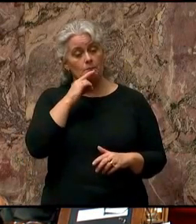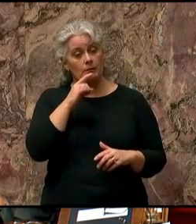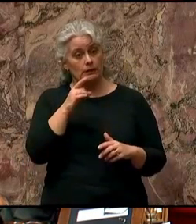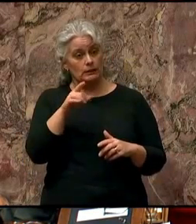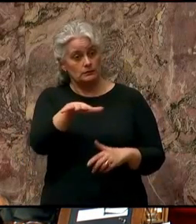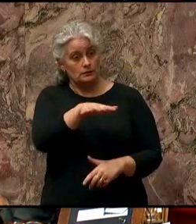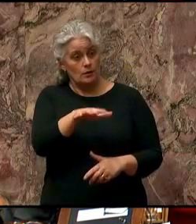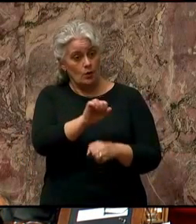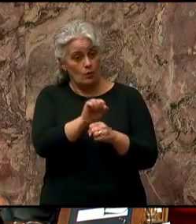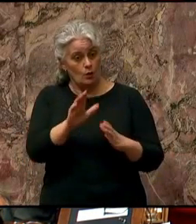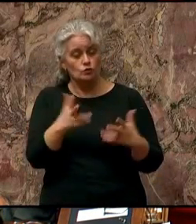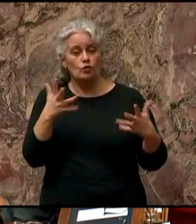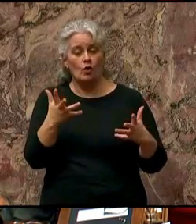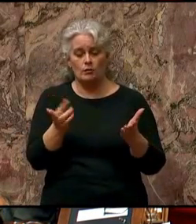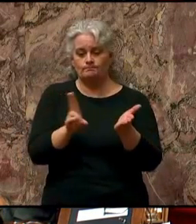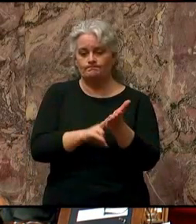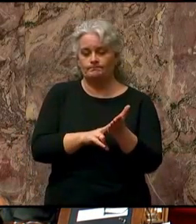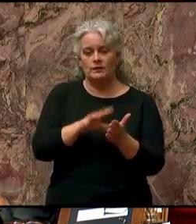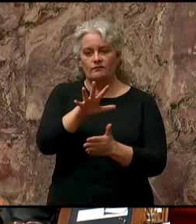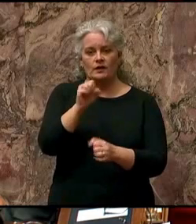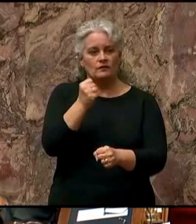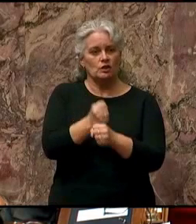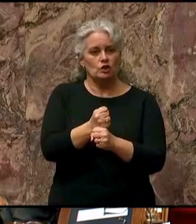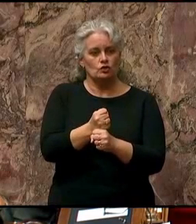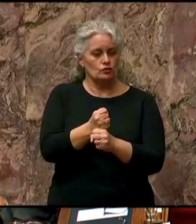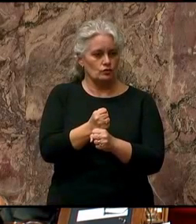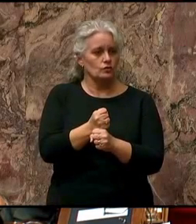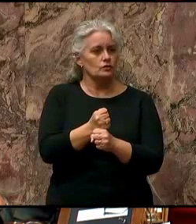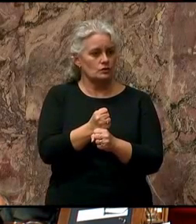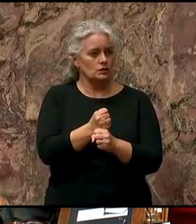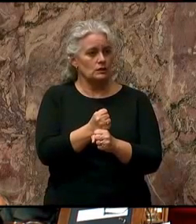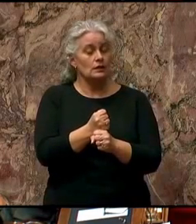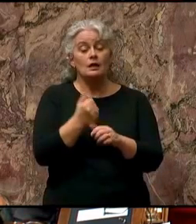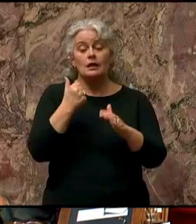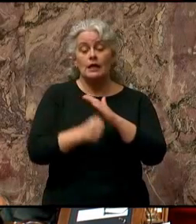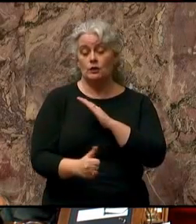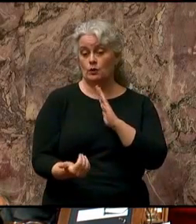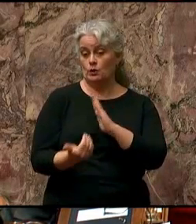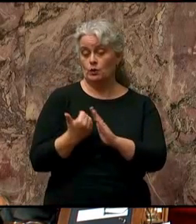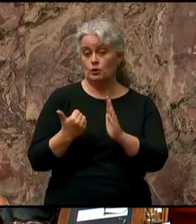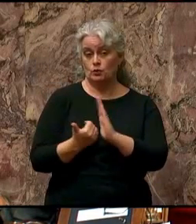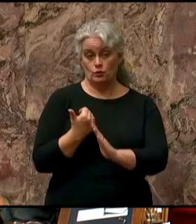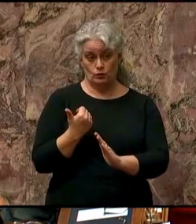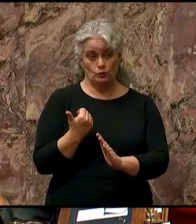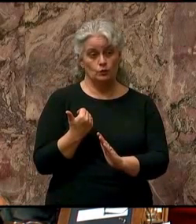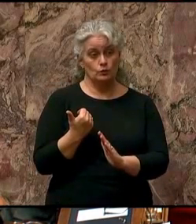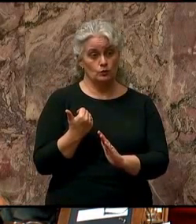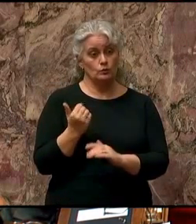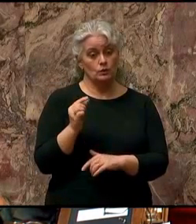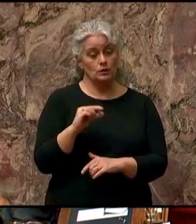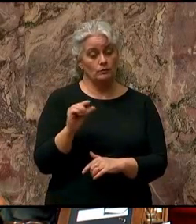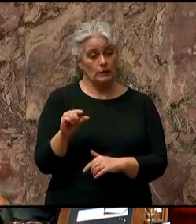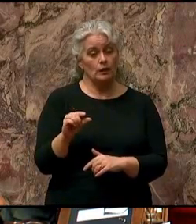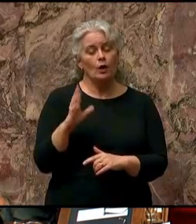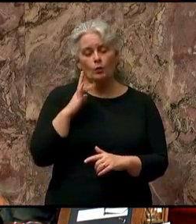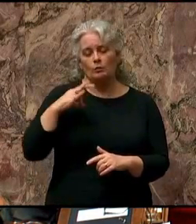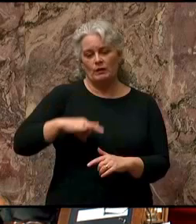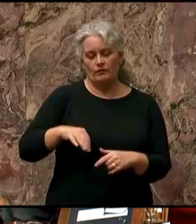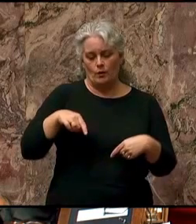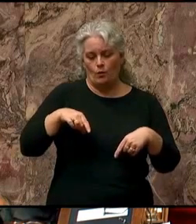agreed to five-year contracts. Under the new mandate, they will benefit as the economy grows.